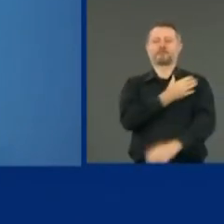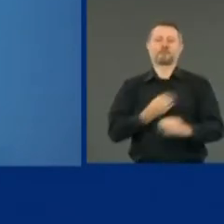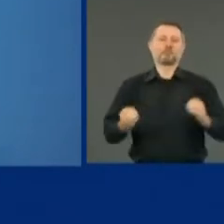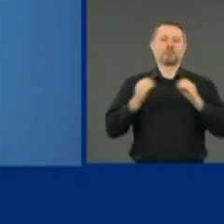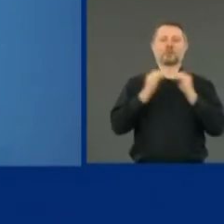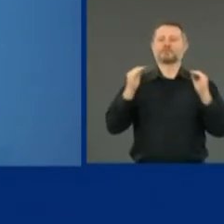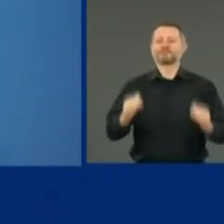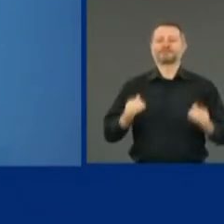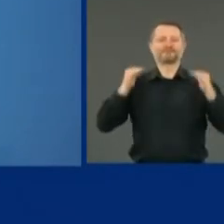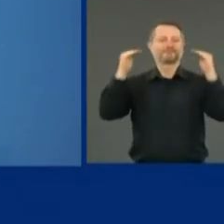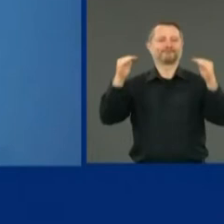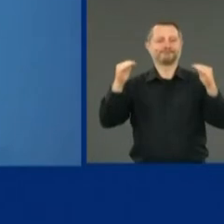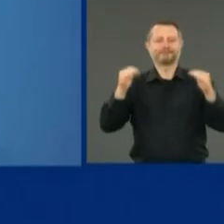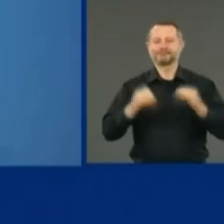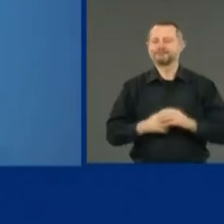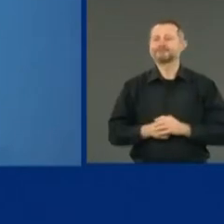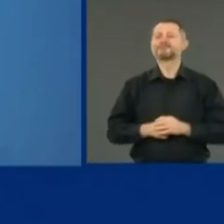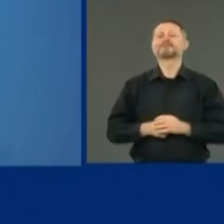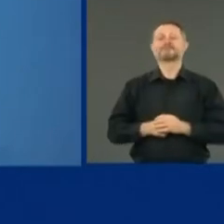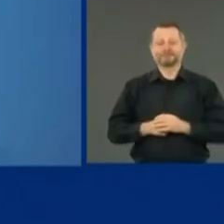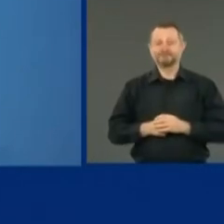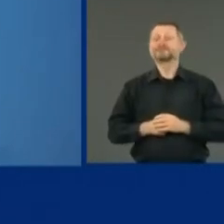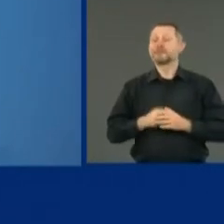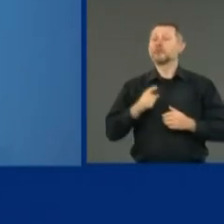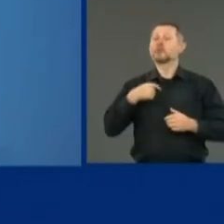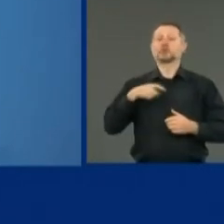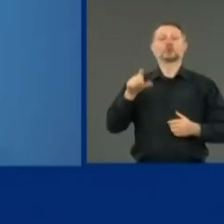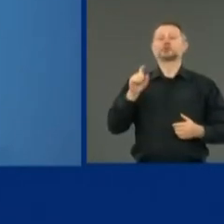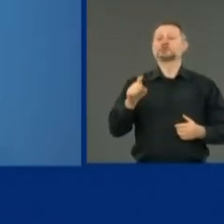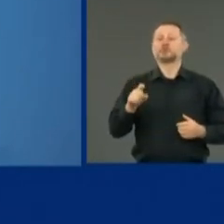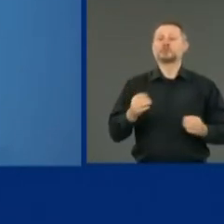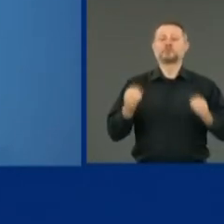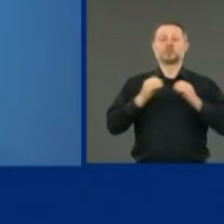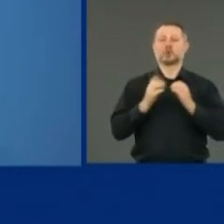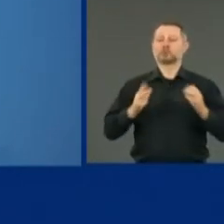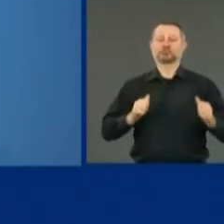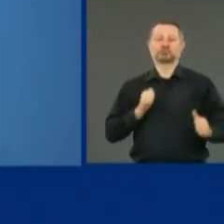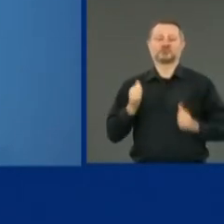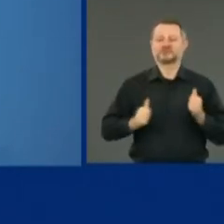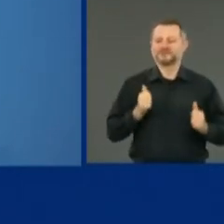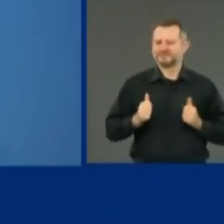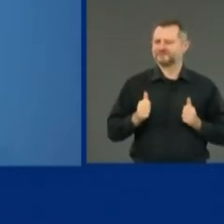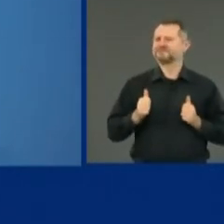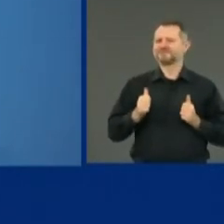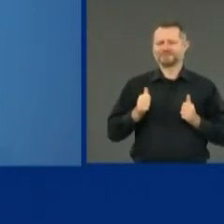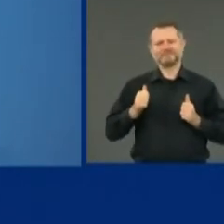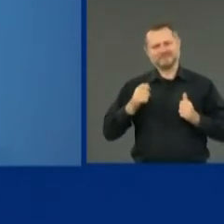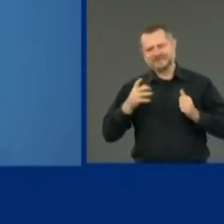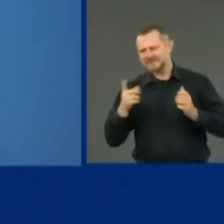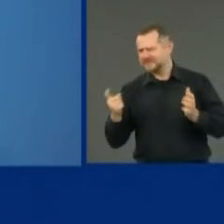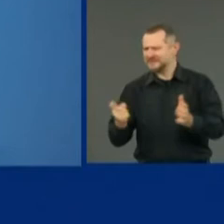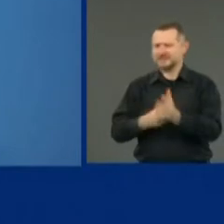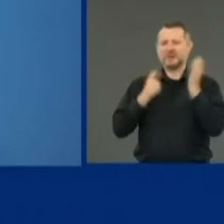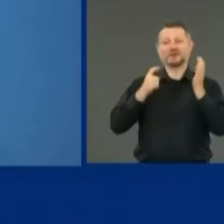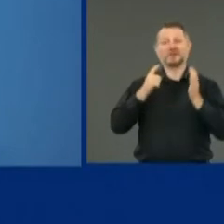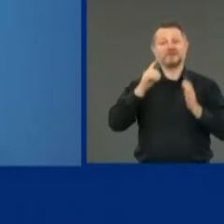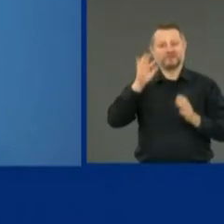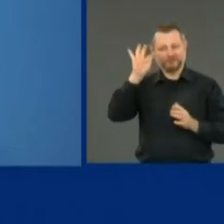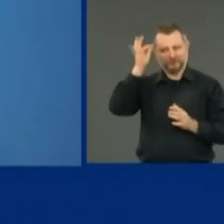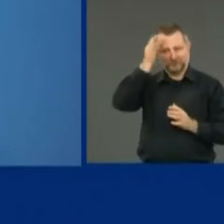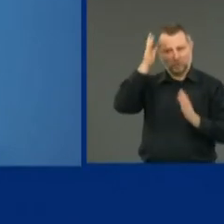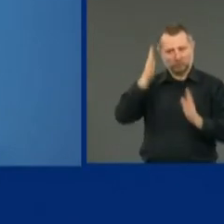they should be bolder. And they should demand federal reform.